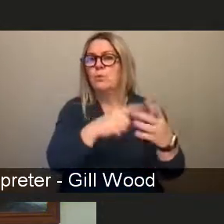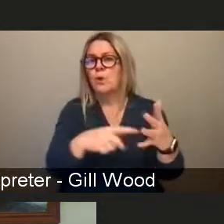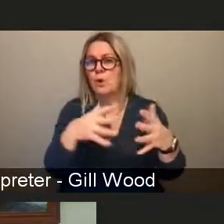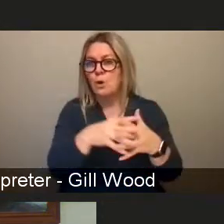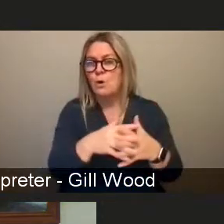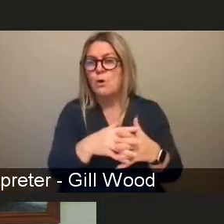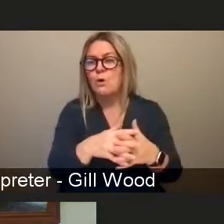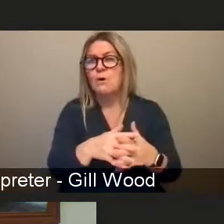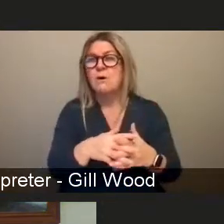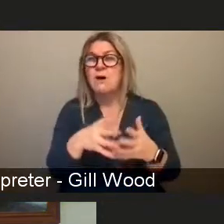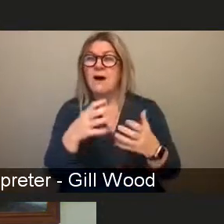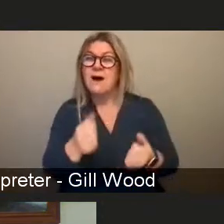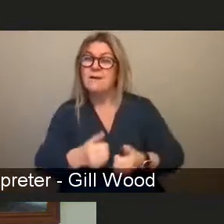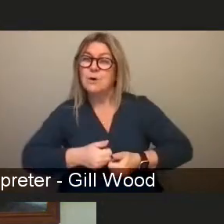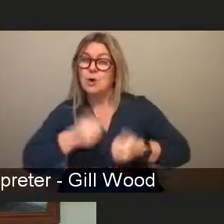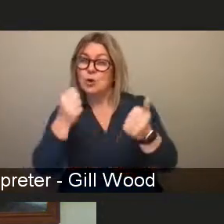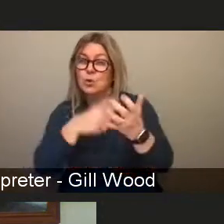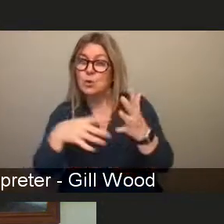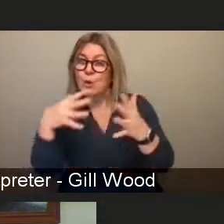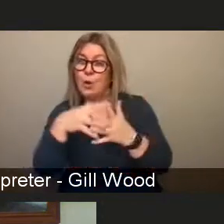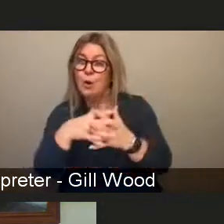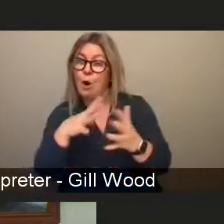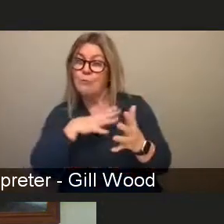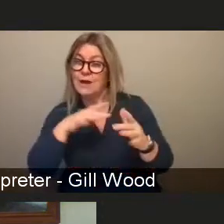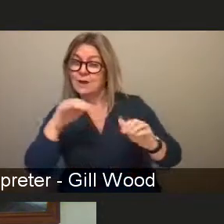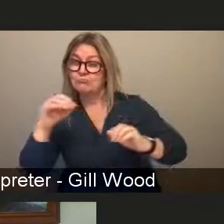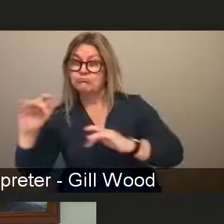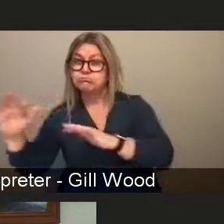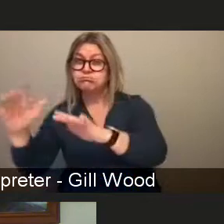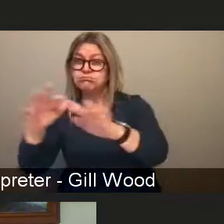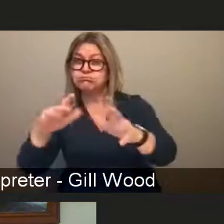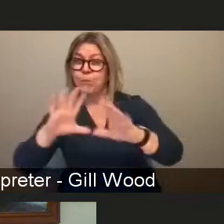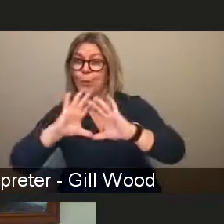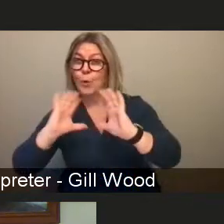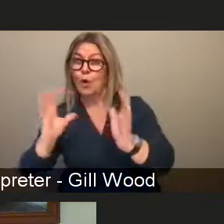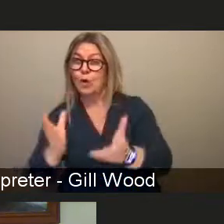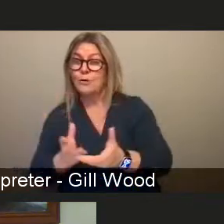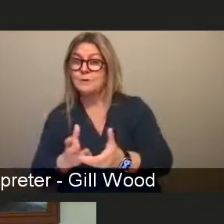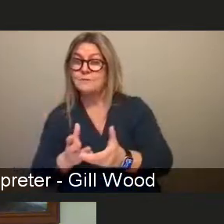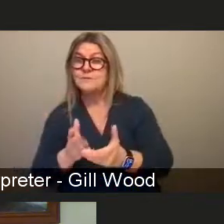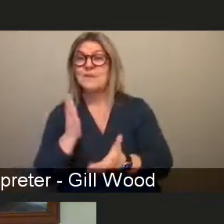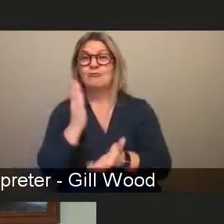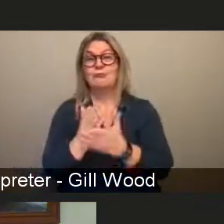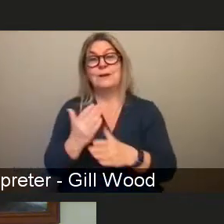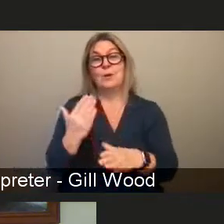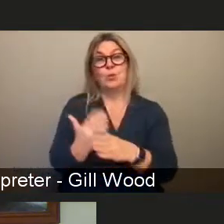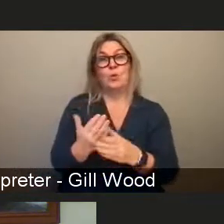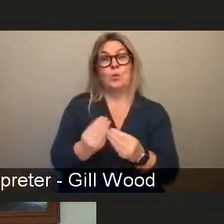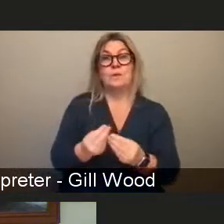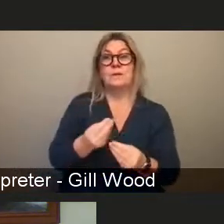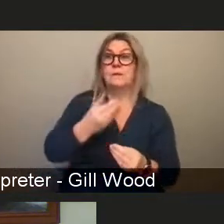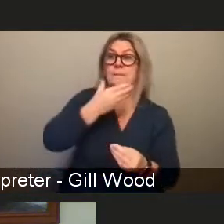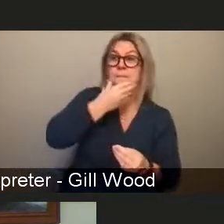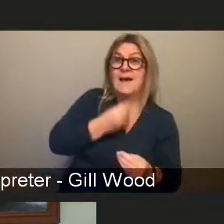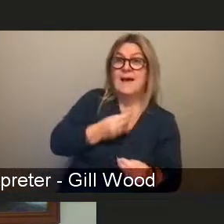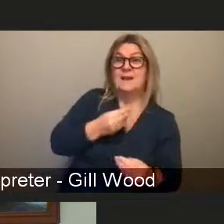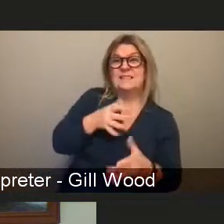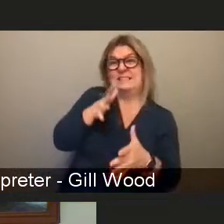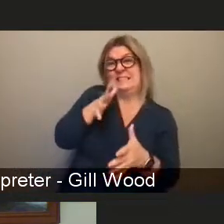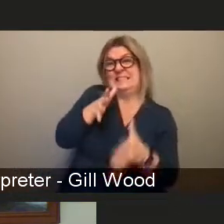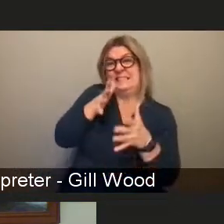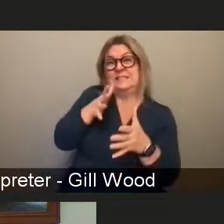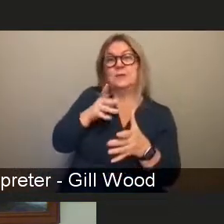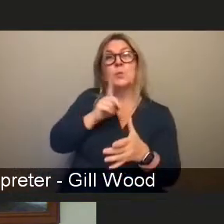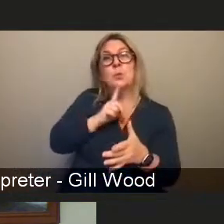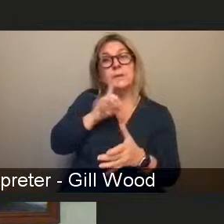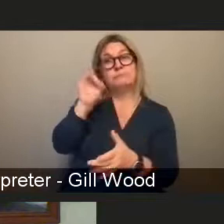misogyny that have worked that i know about um and i'm hoping that scotland can uh can begin to try